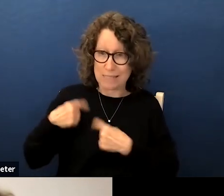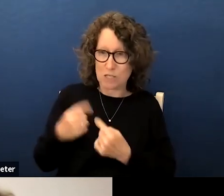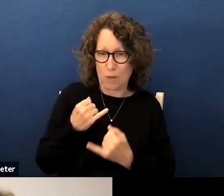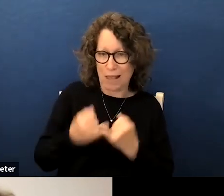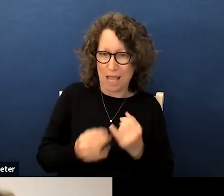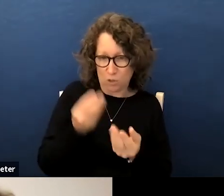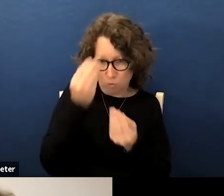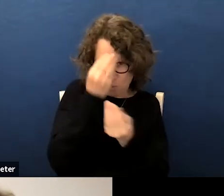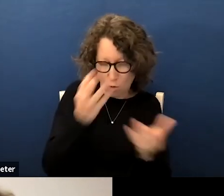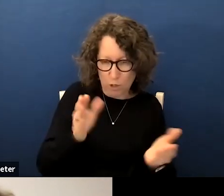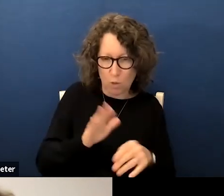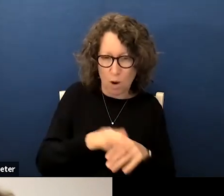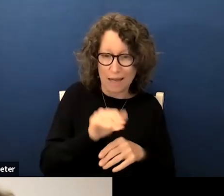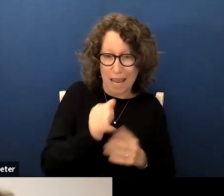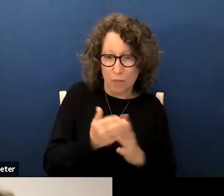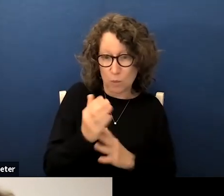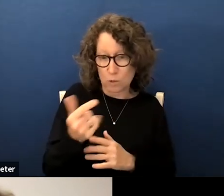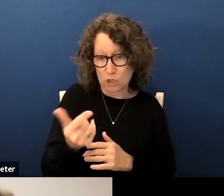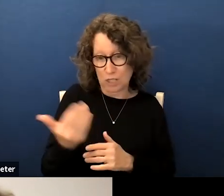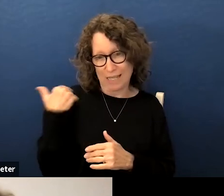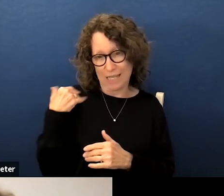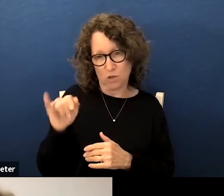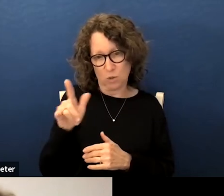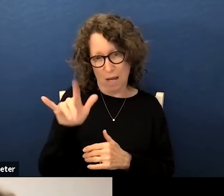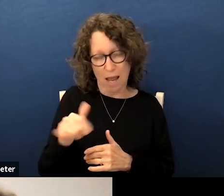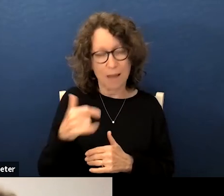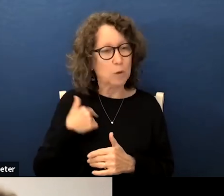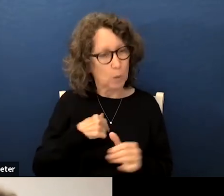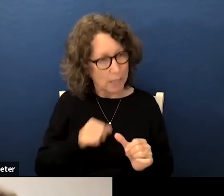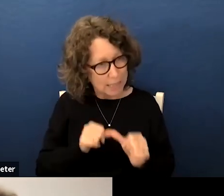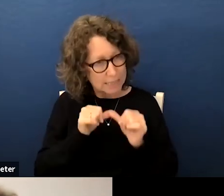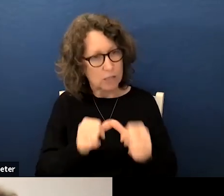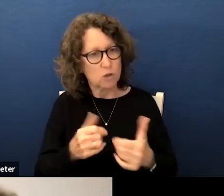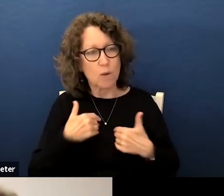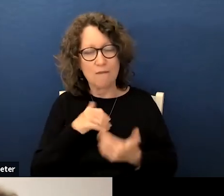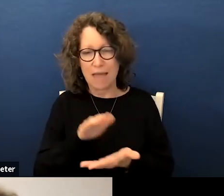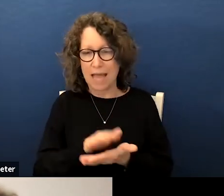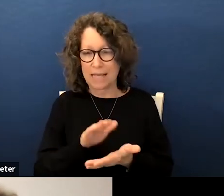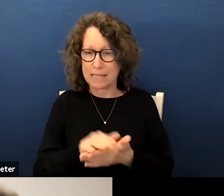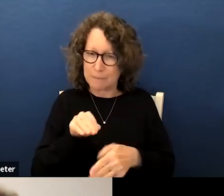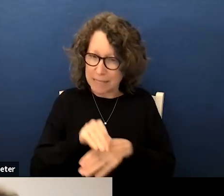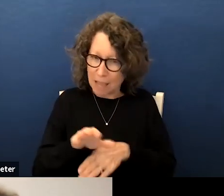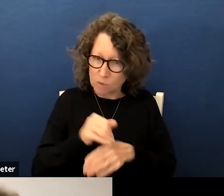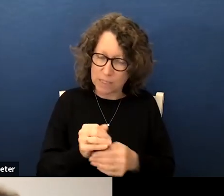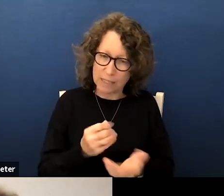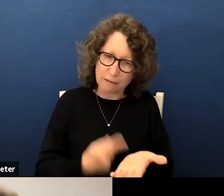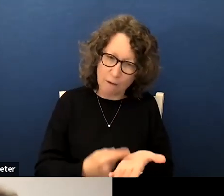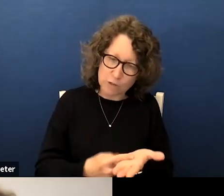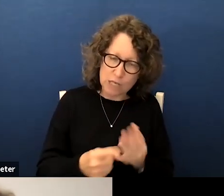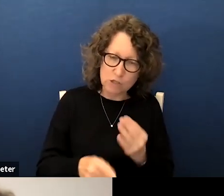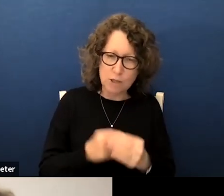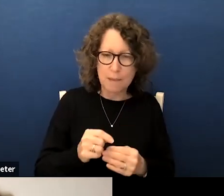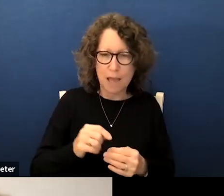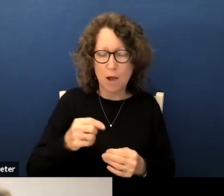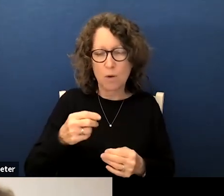reported to you on a through g in july we continue to have academic counseling conversations about students post-secondary goals and even